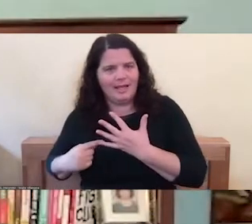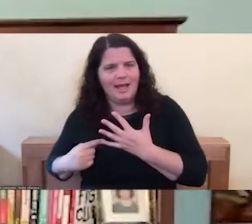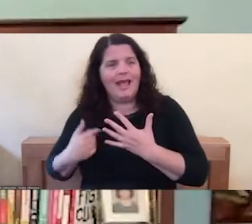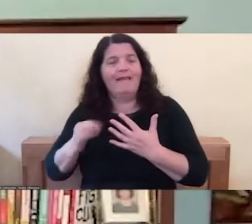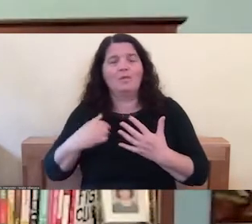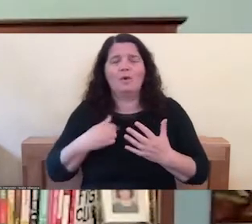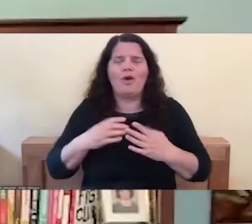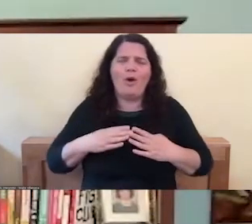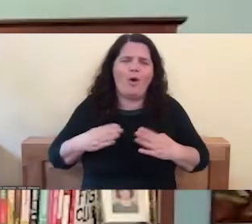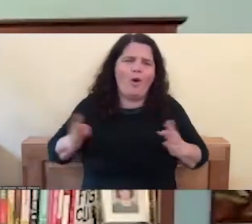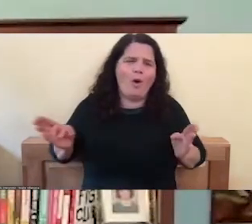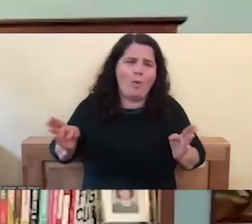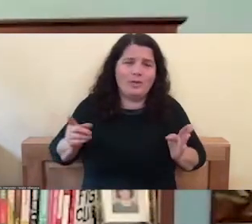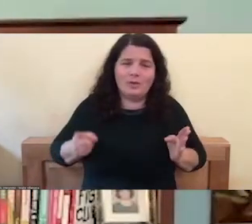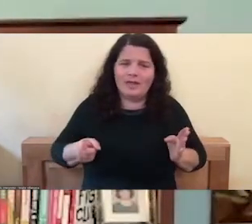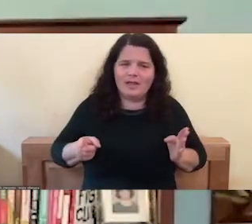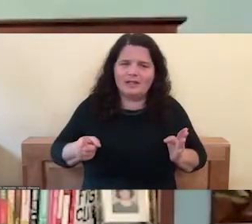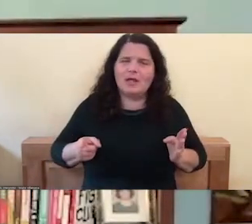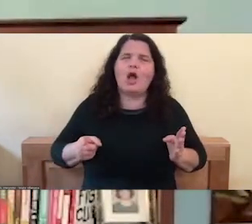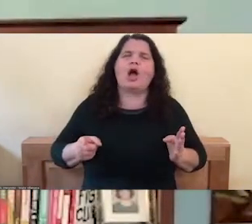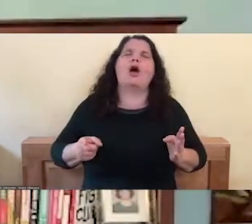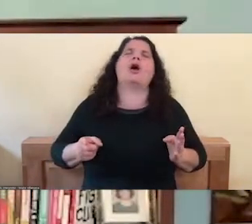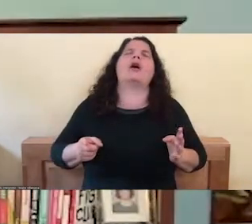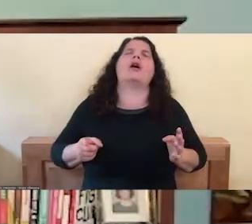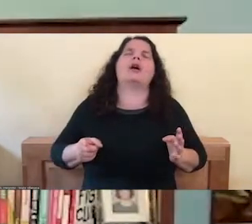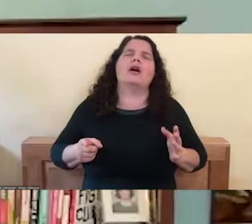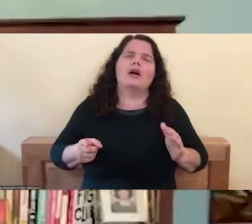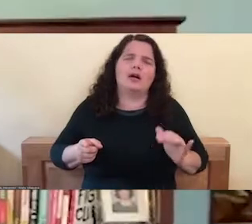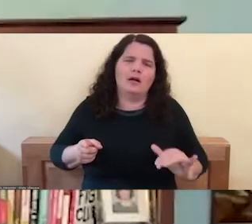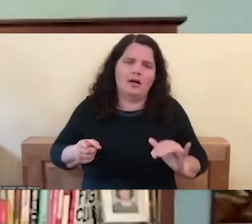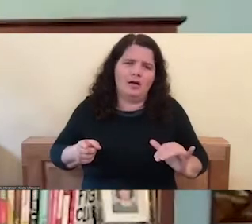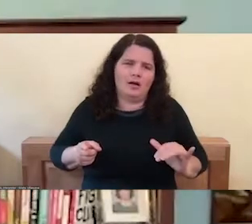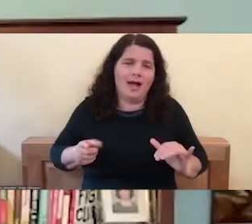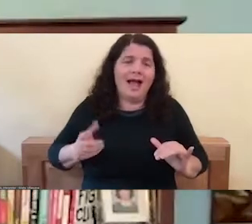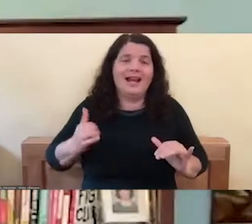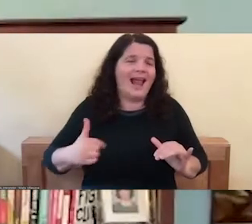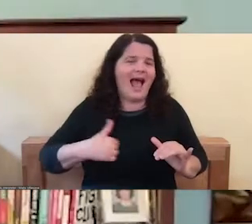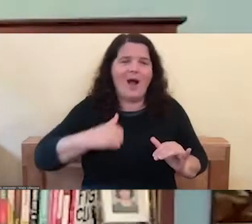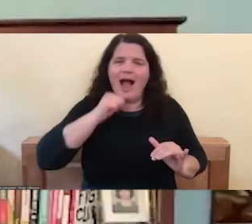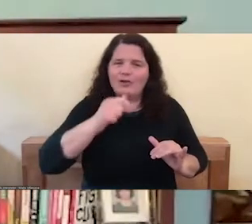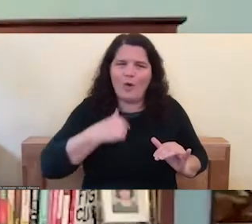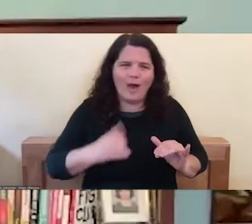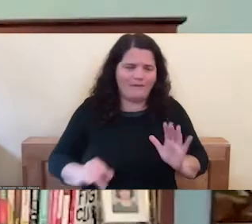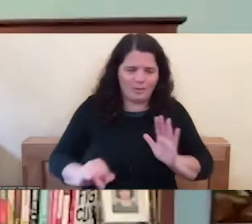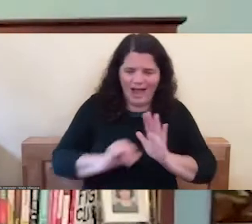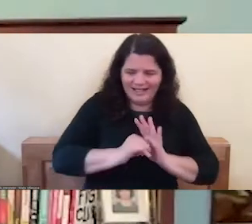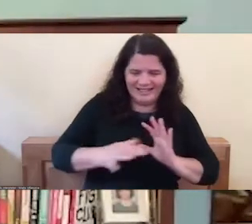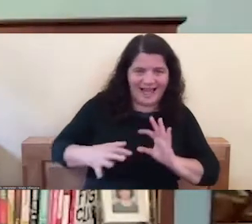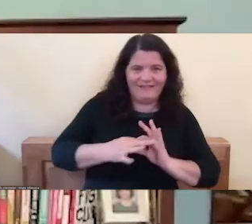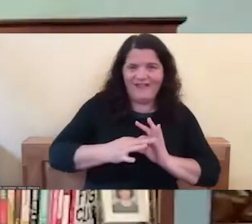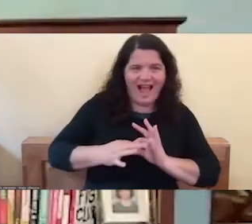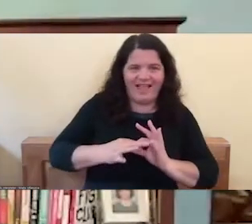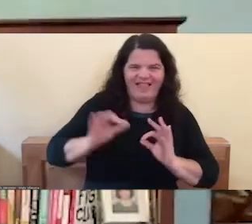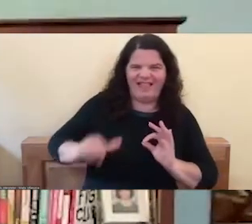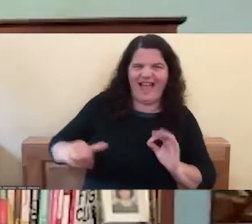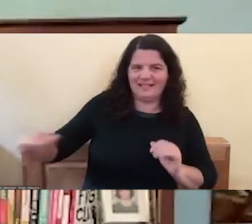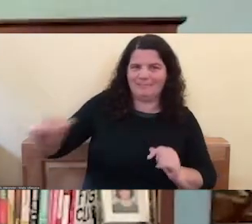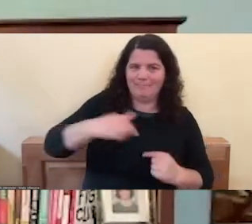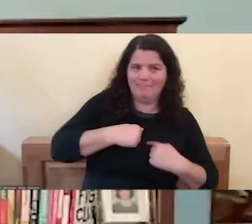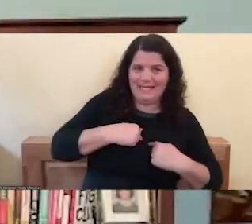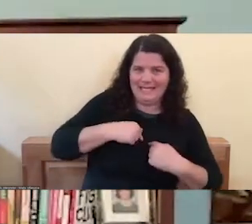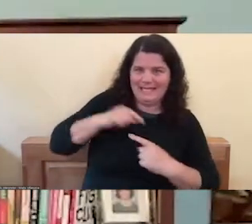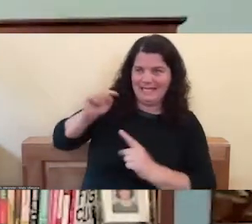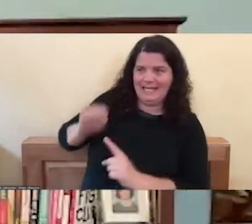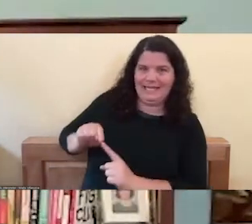that, what we're doing is we're immediately, instead of being identified with it, that's, that's the cool thing. Instead of being lost in it or